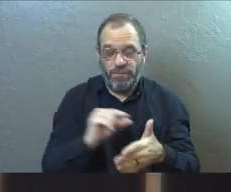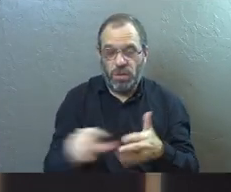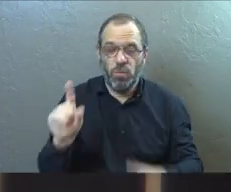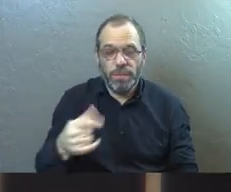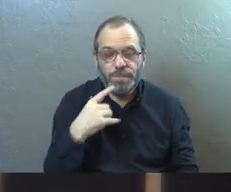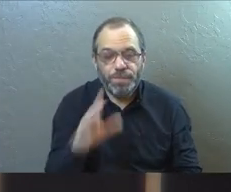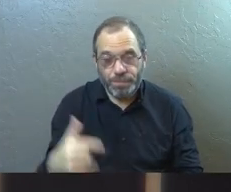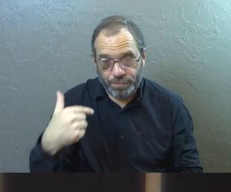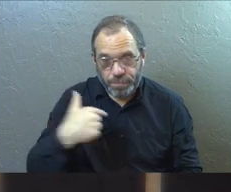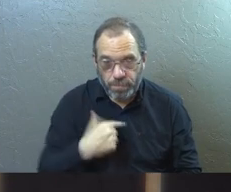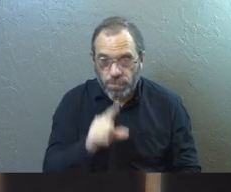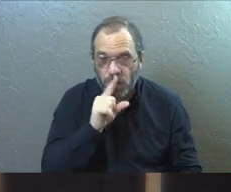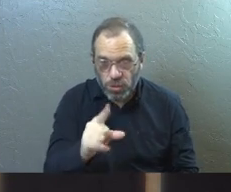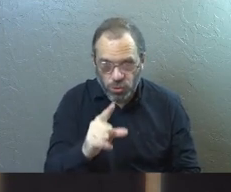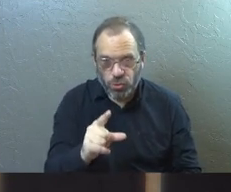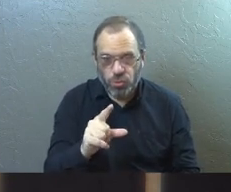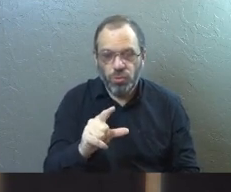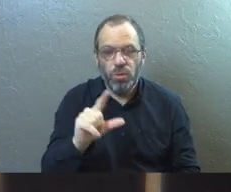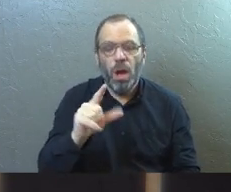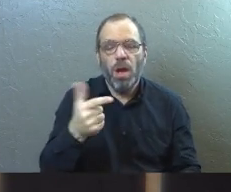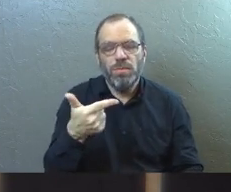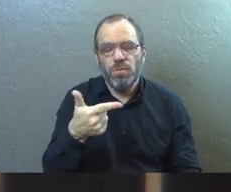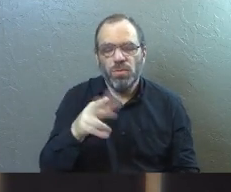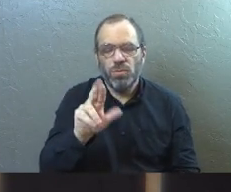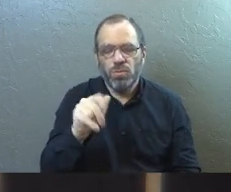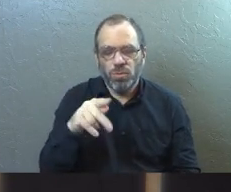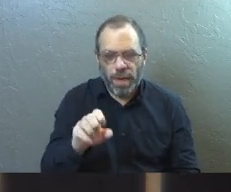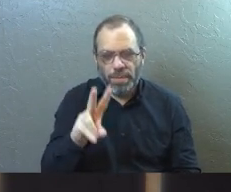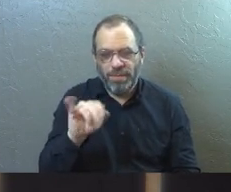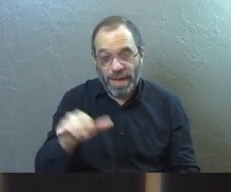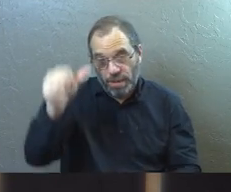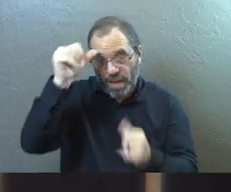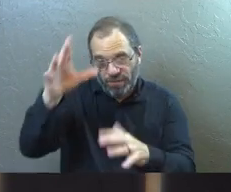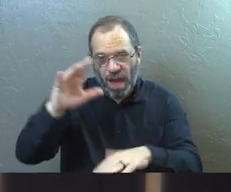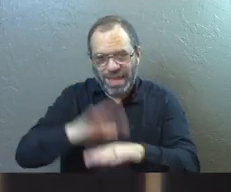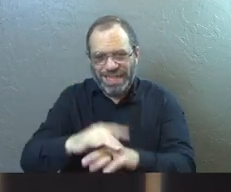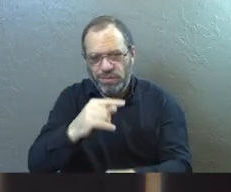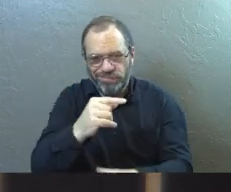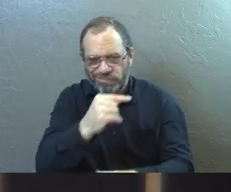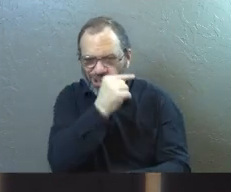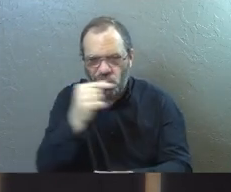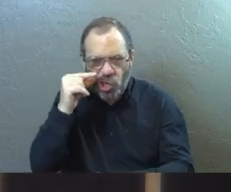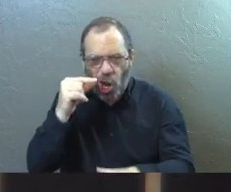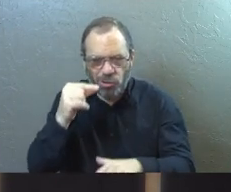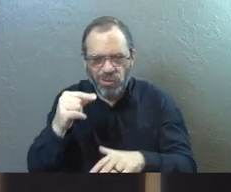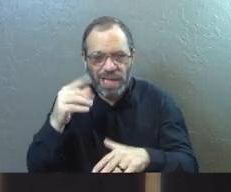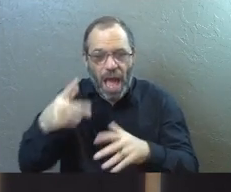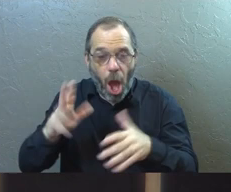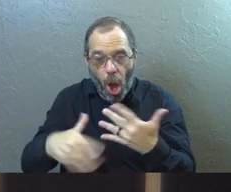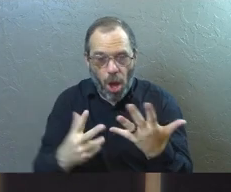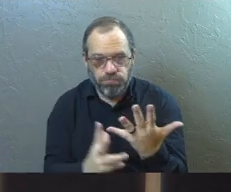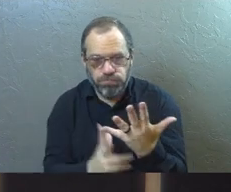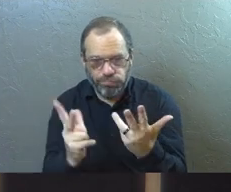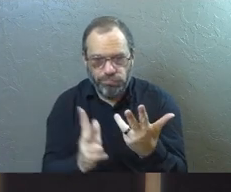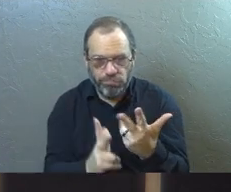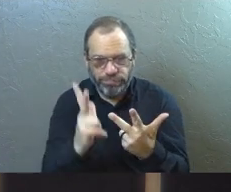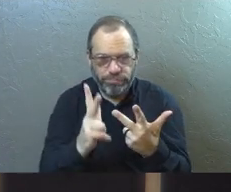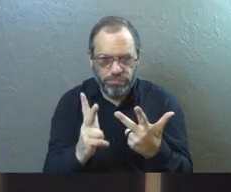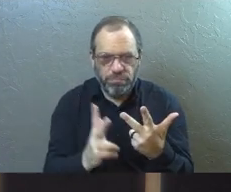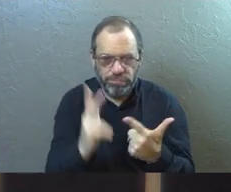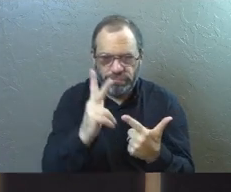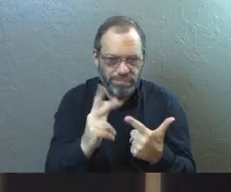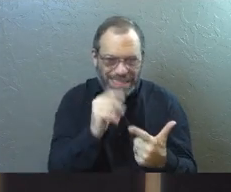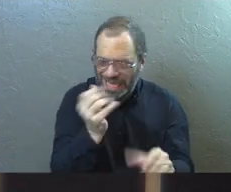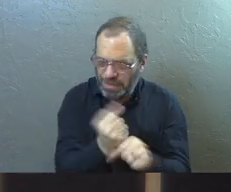1, and says, I am the true grapevine. And my father is the gardener. He cuts off every branch of mine